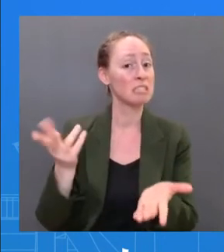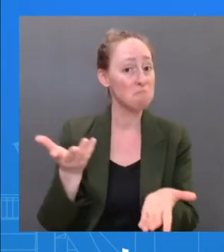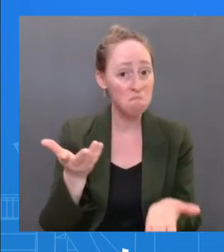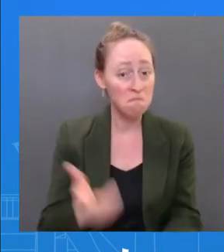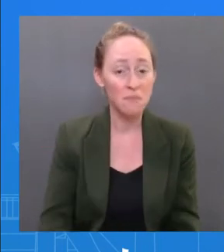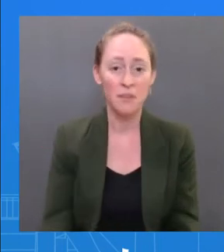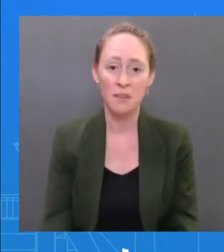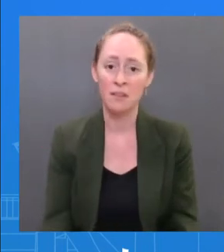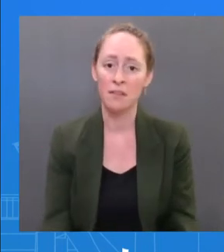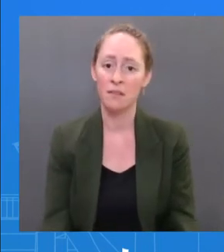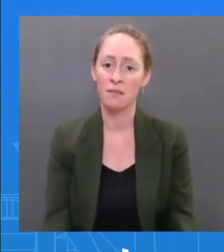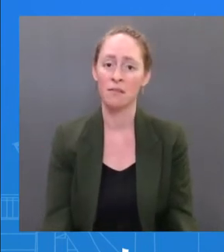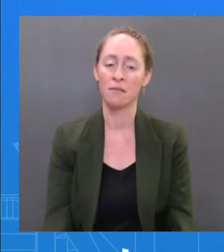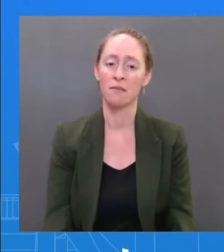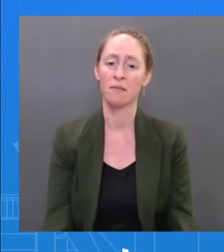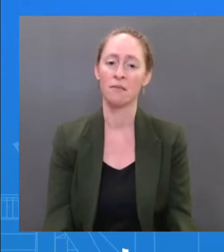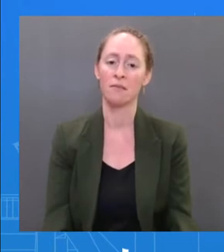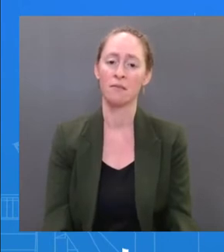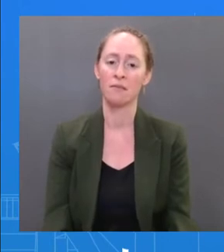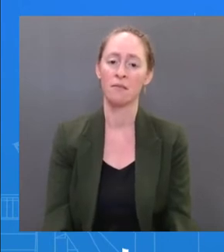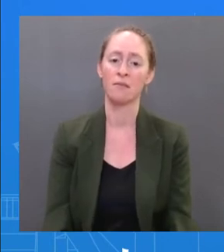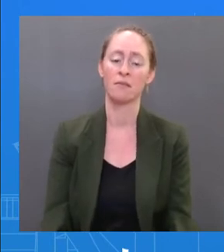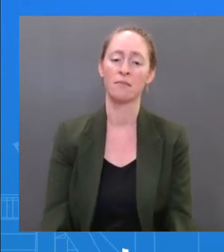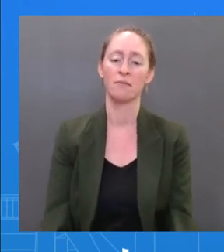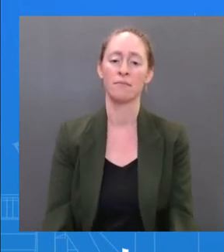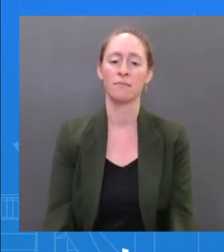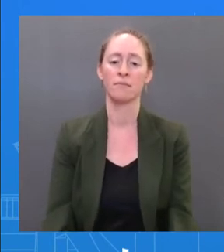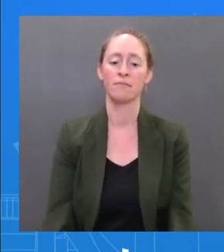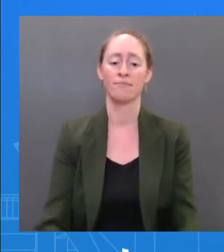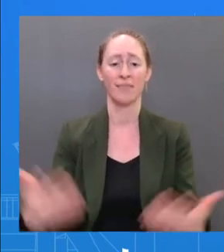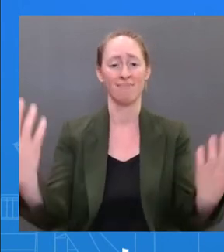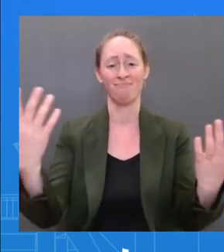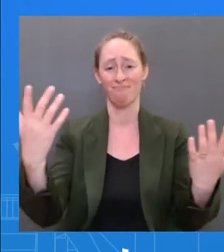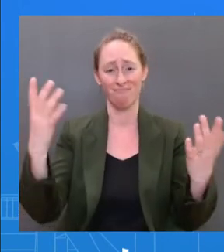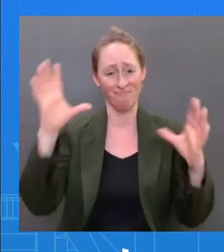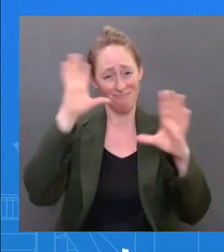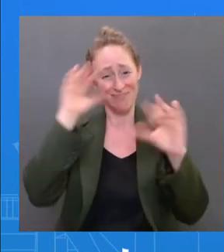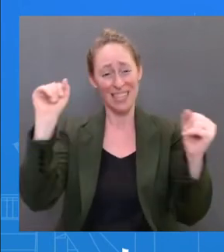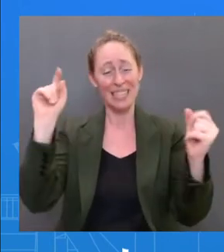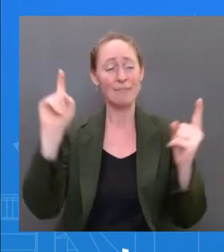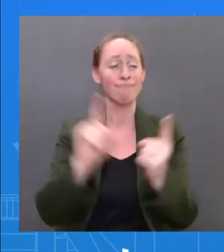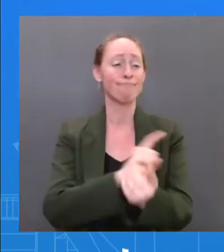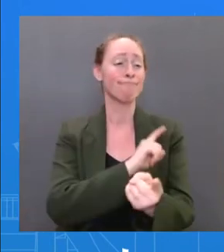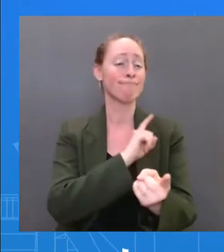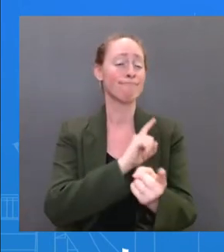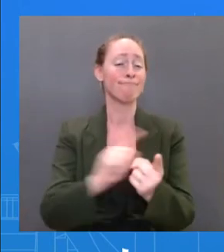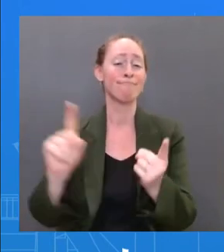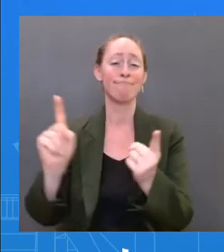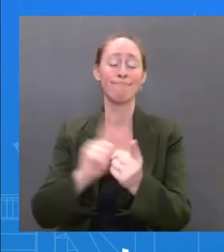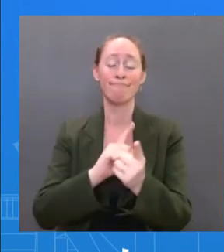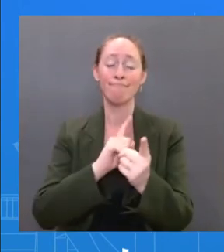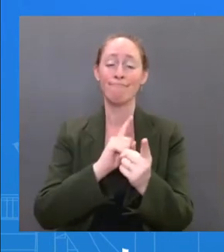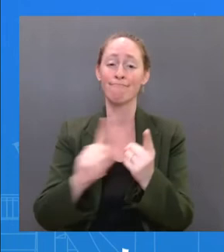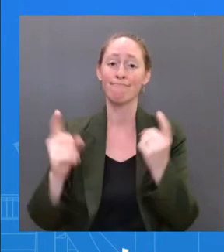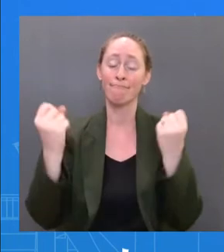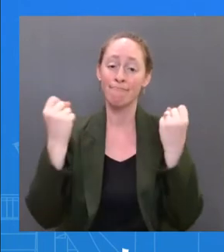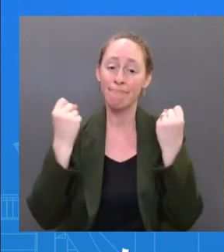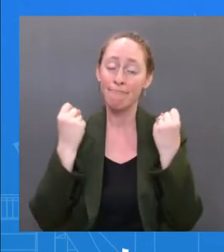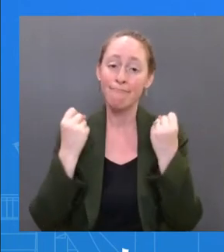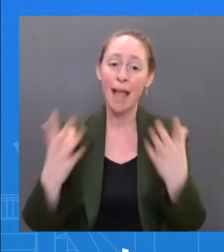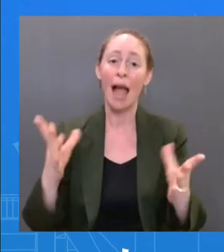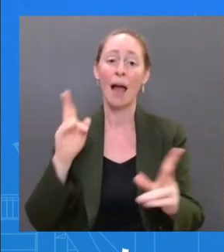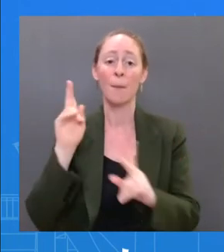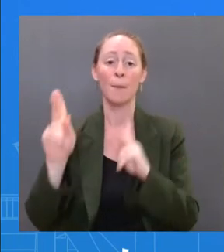engages with a lot of people. Again, what I was trying to say and what I was wanting to be sure that we understood is,